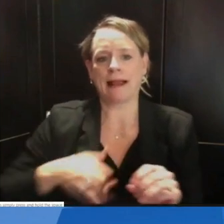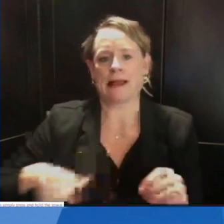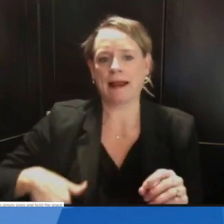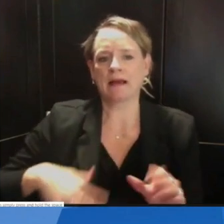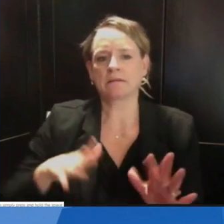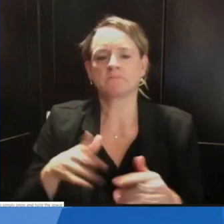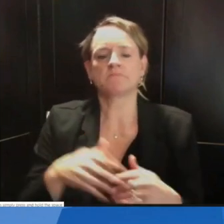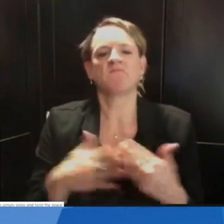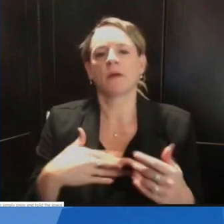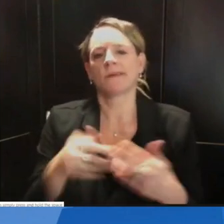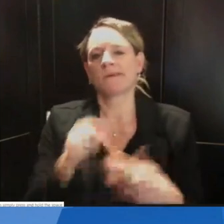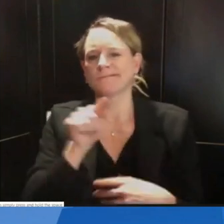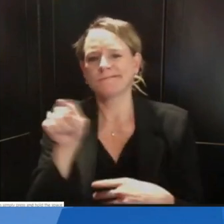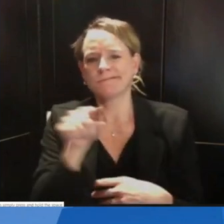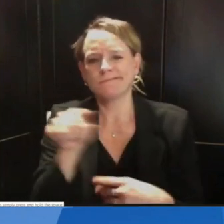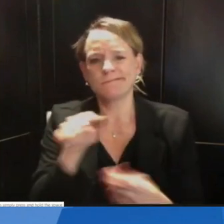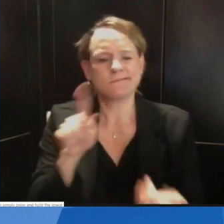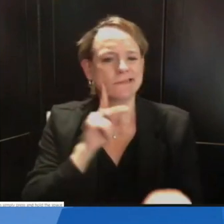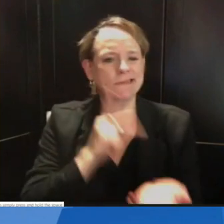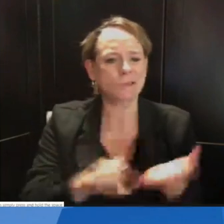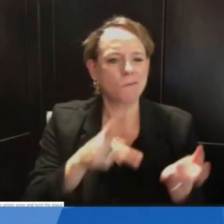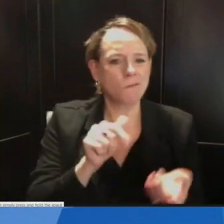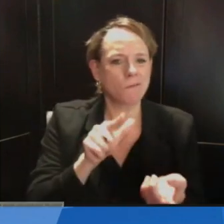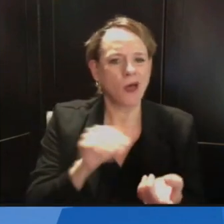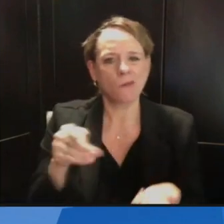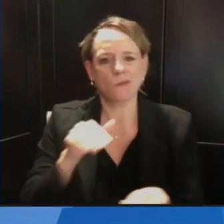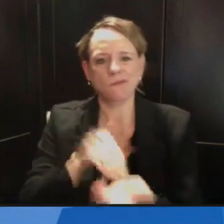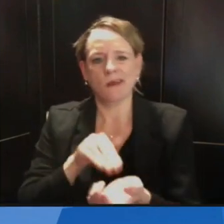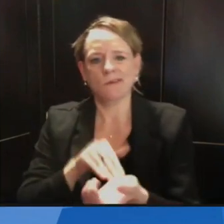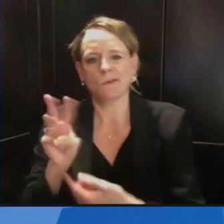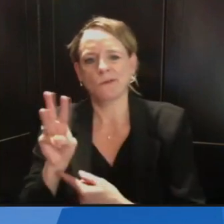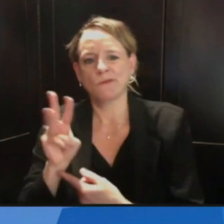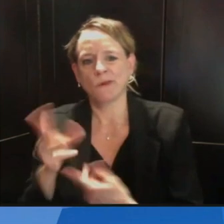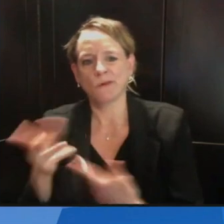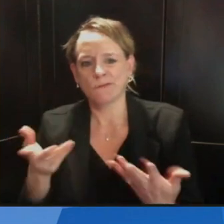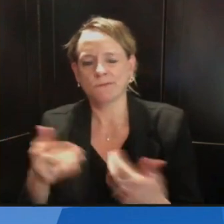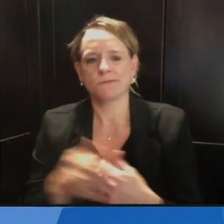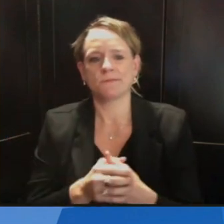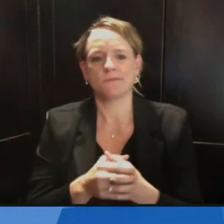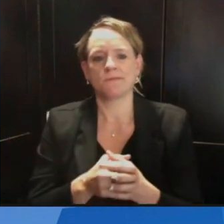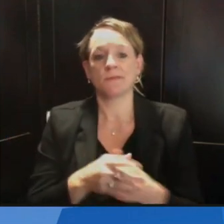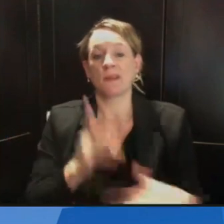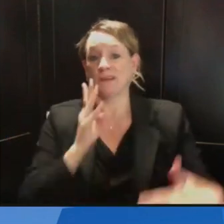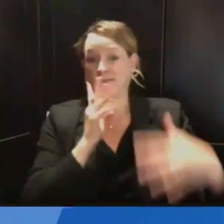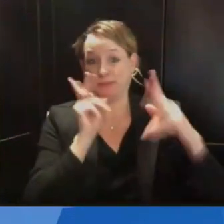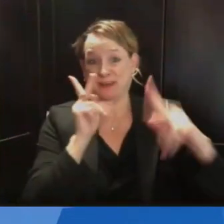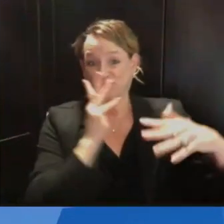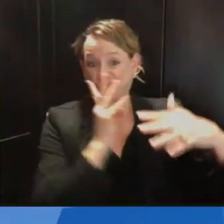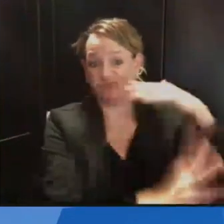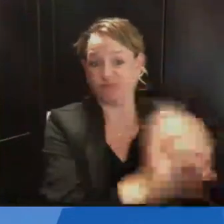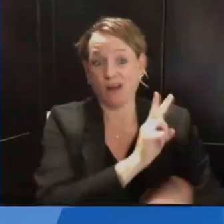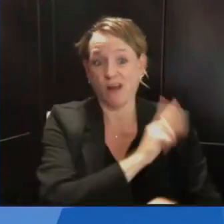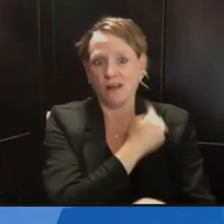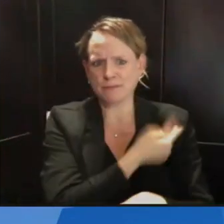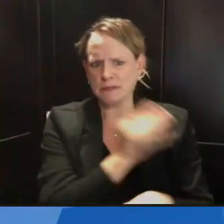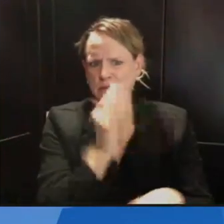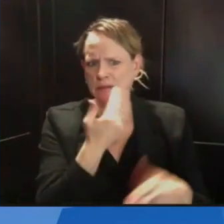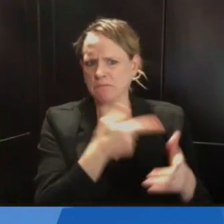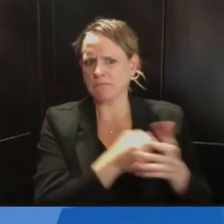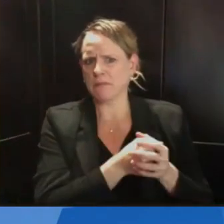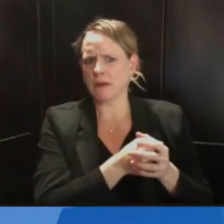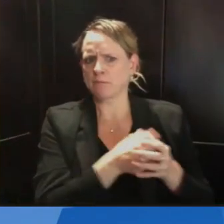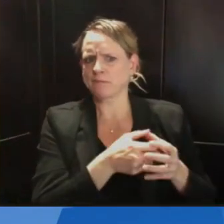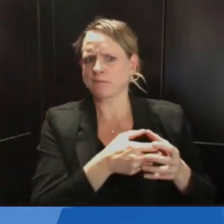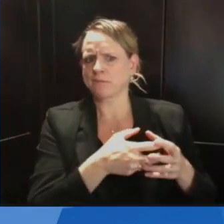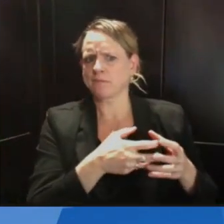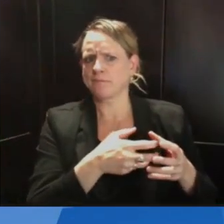active hospitalization. But the number of people newly hospitalized each day seems to be holding steady. That would seem to indicate that the average